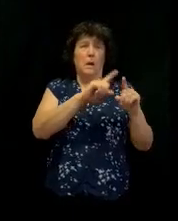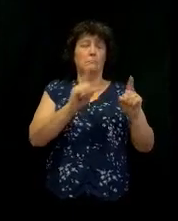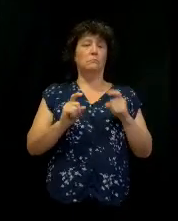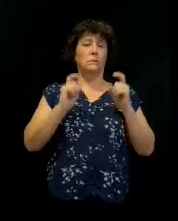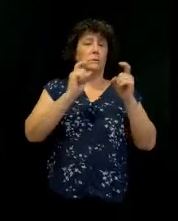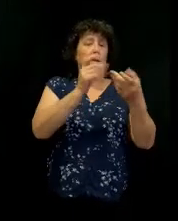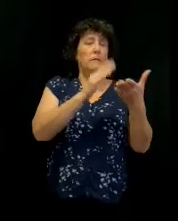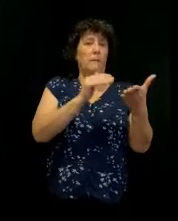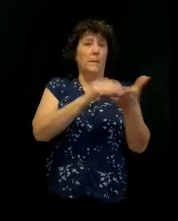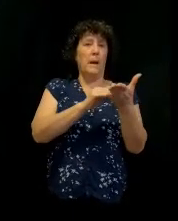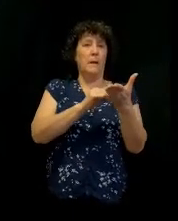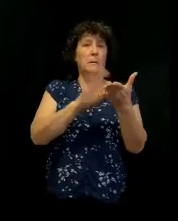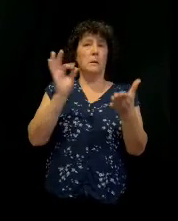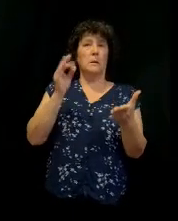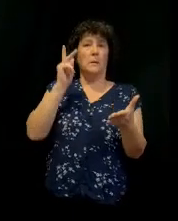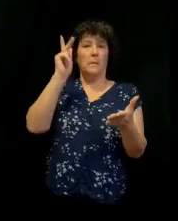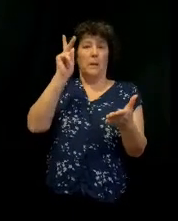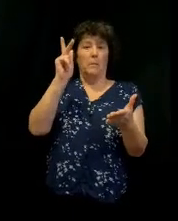called to be.